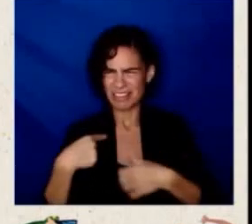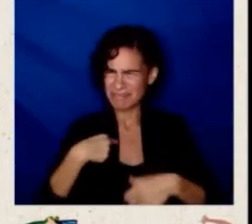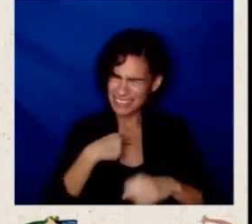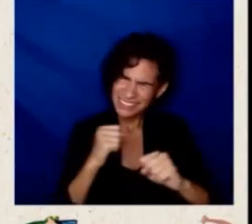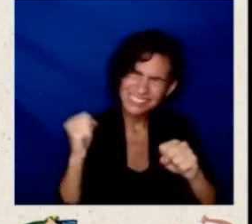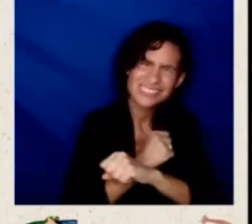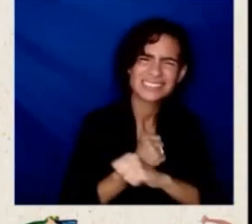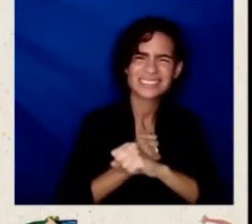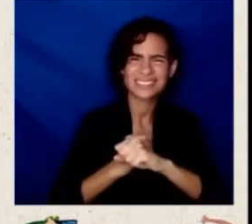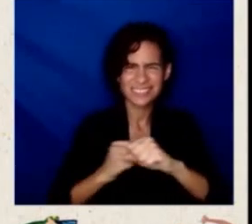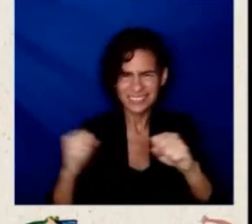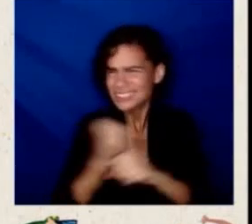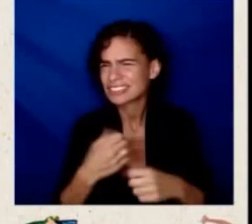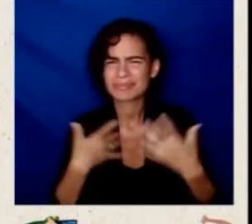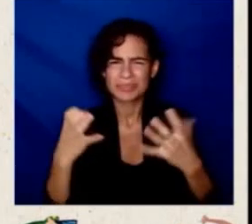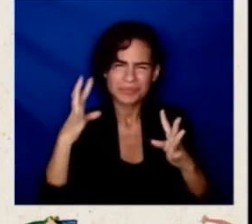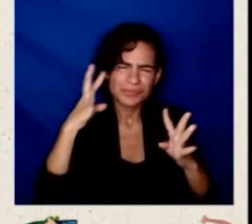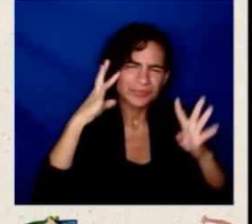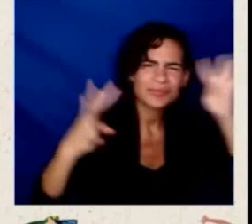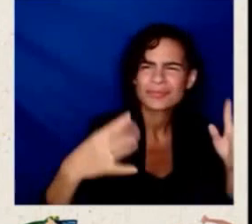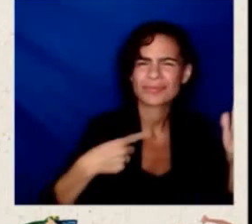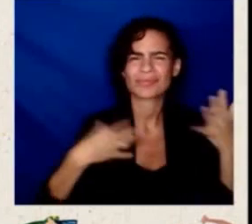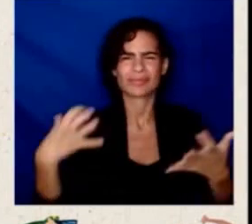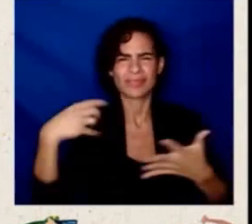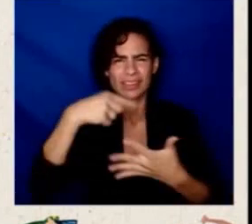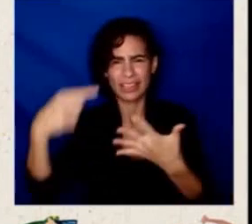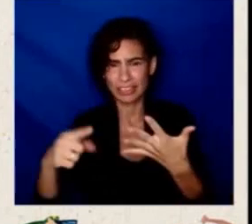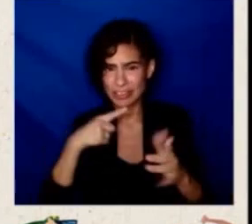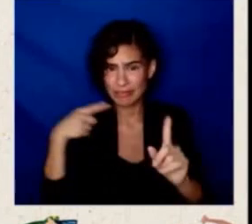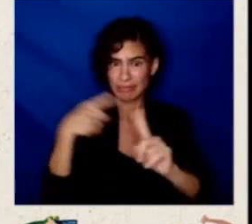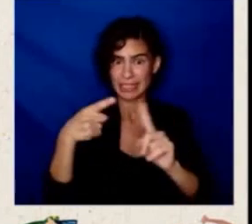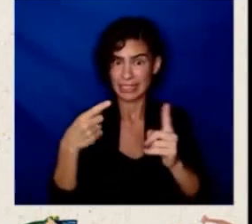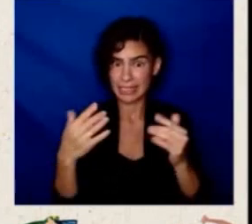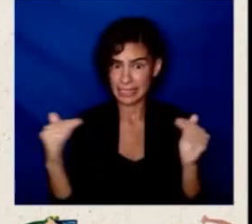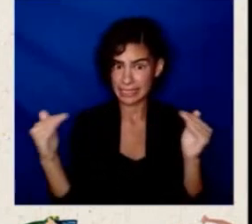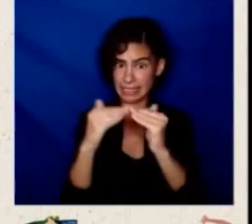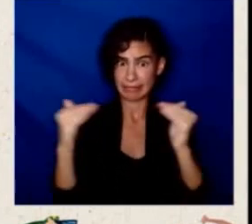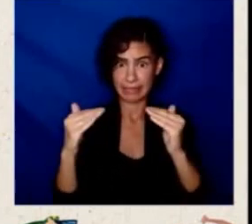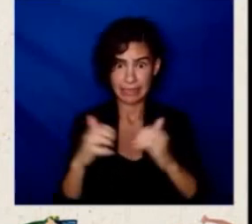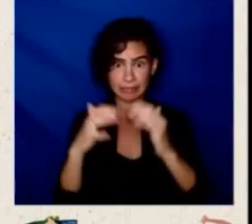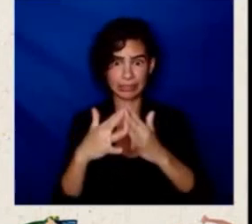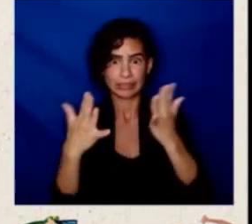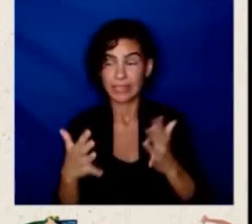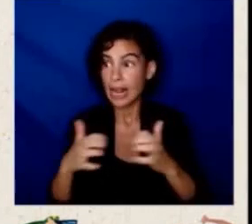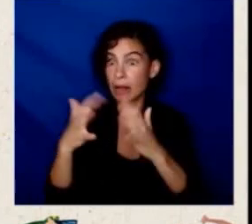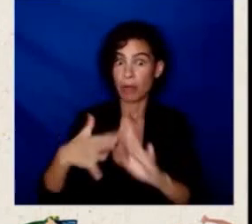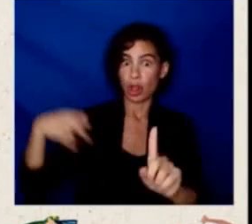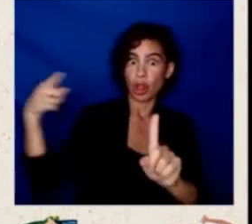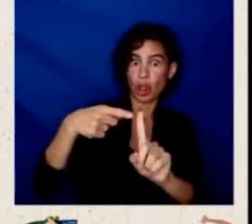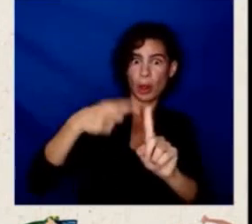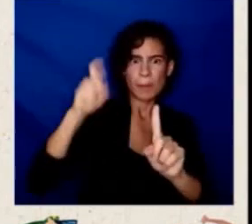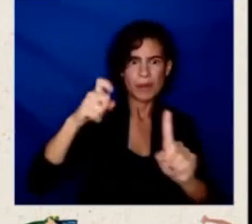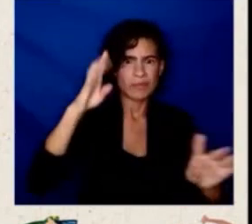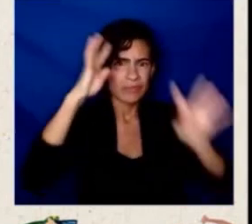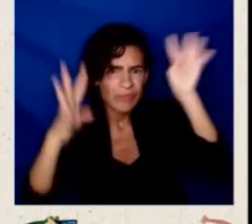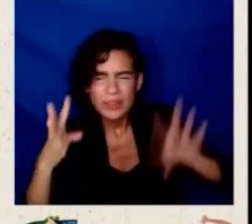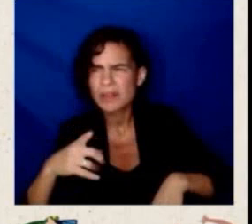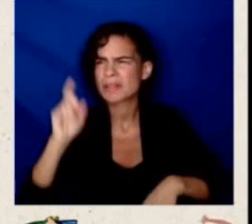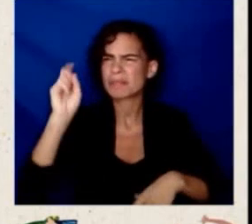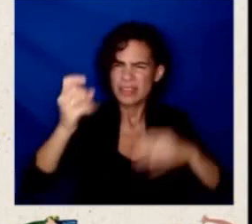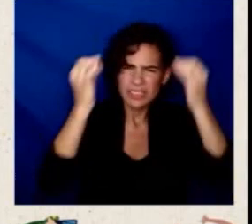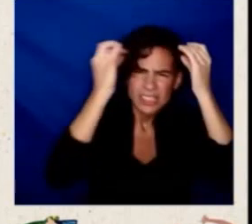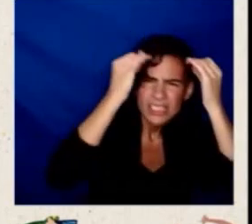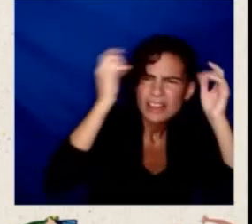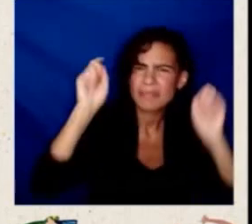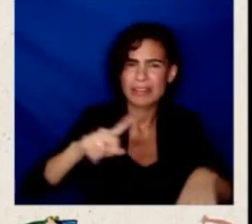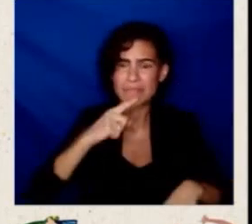entrepreneurship in essence to be able to perform limited and still achieve success. That's great. Thank you. Thank